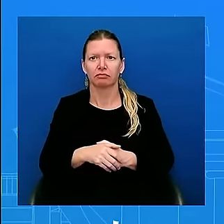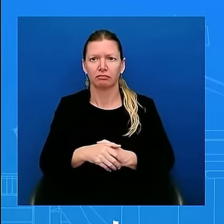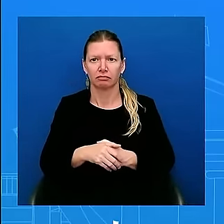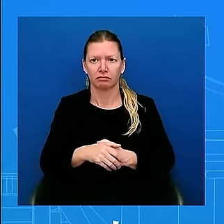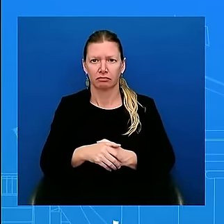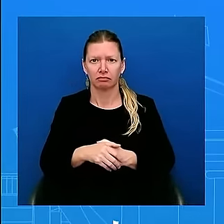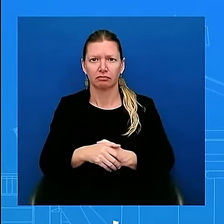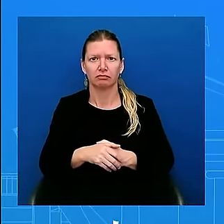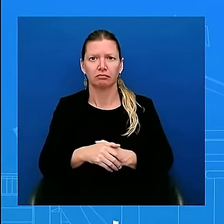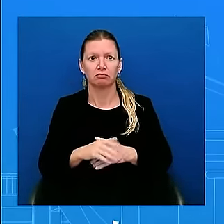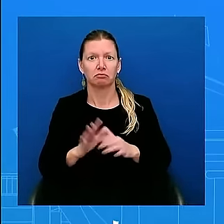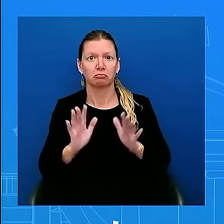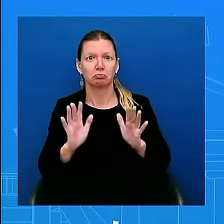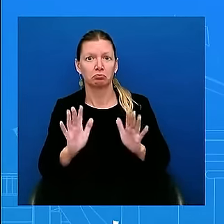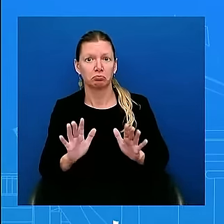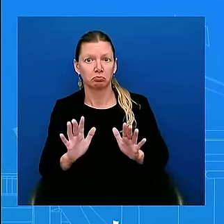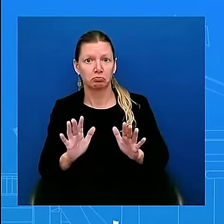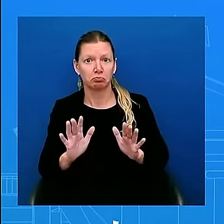All right.